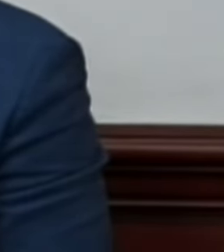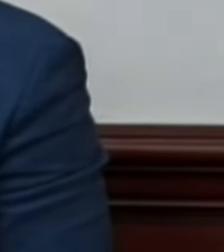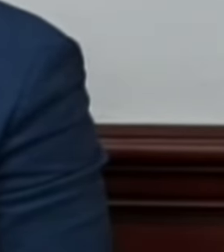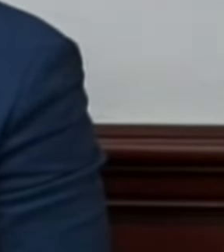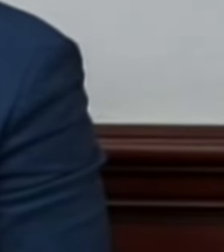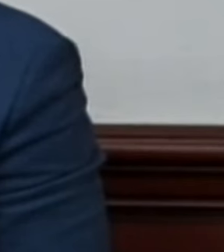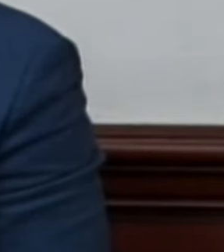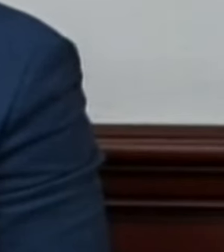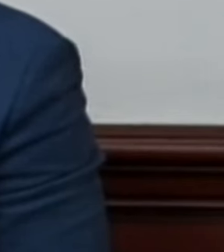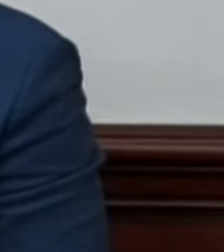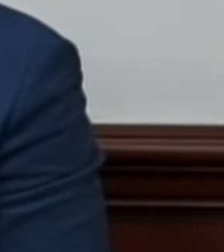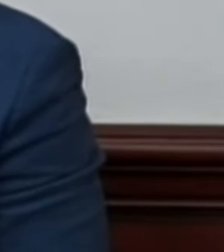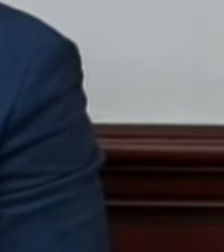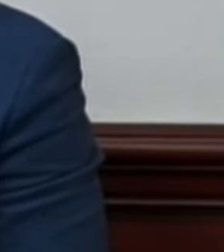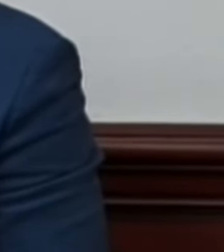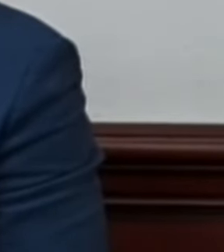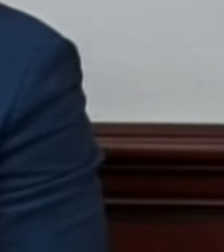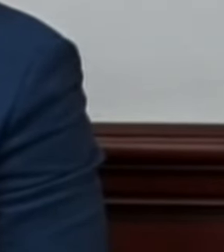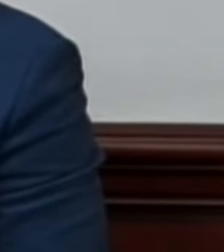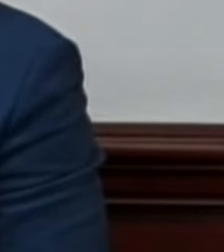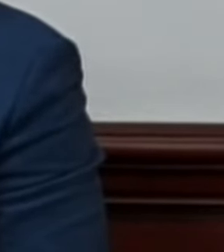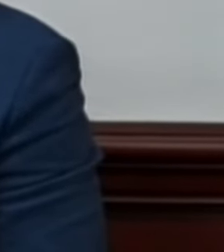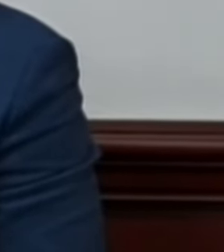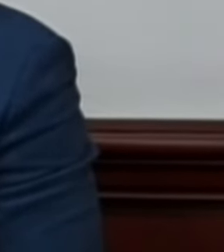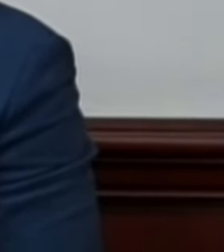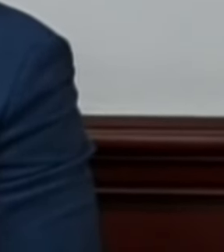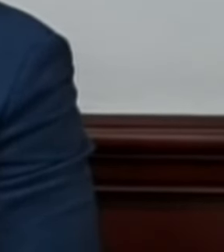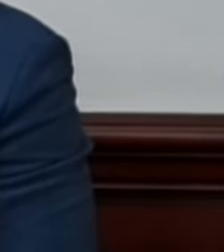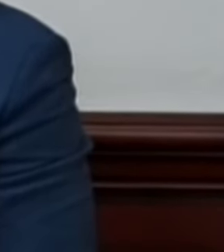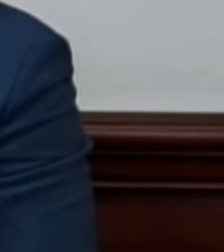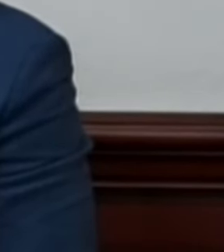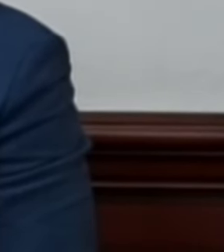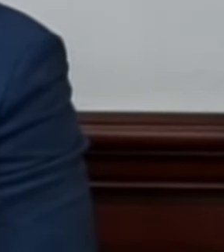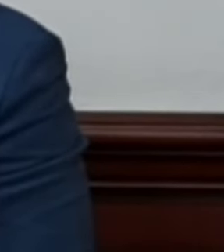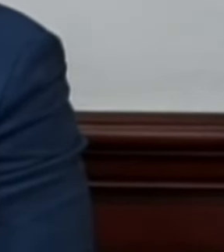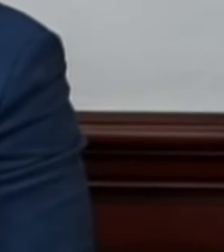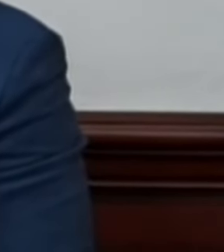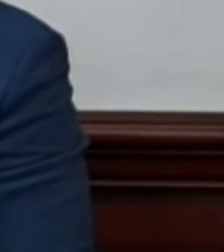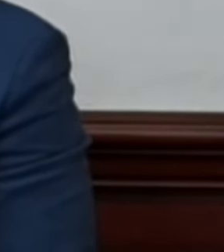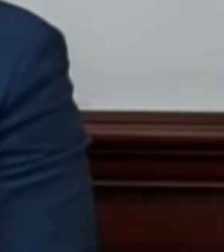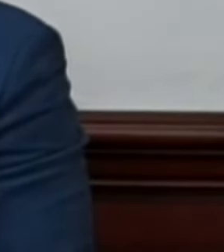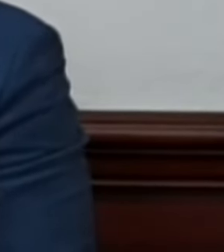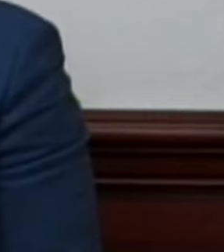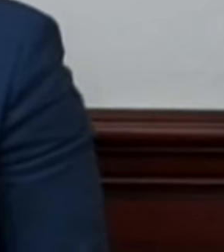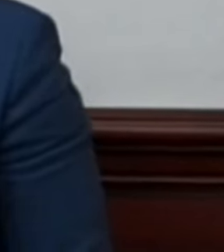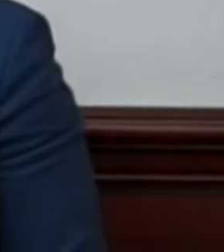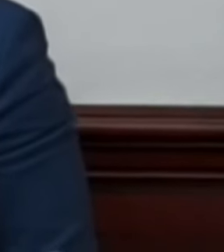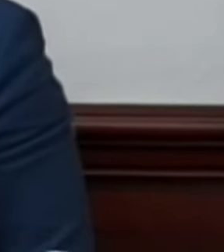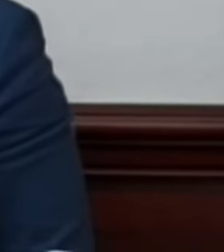is what it should read and it should remove from who shall to the board